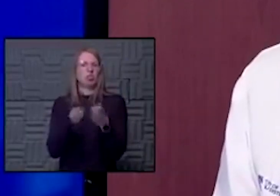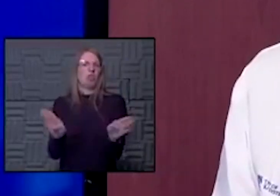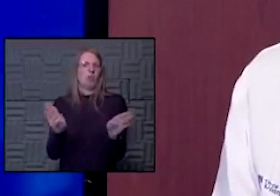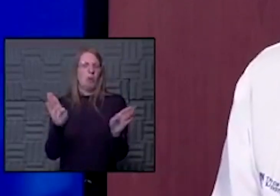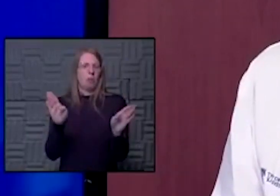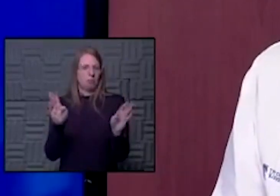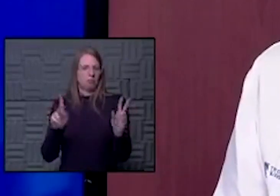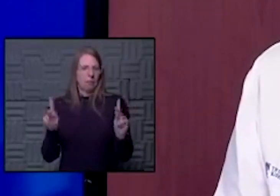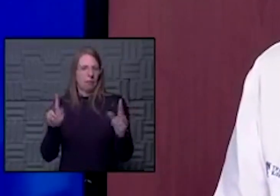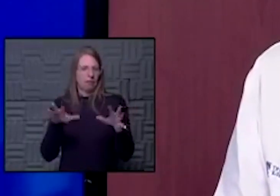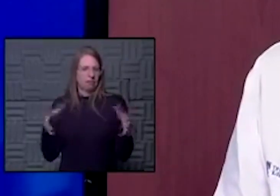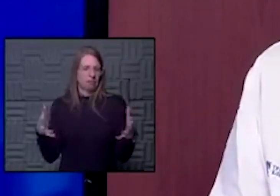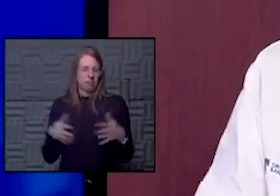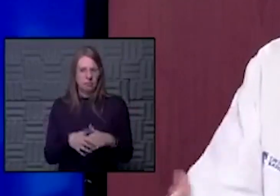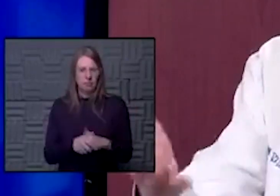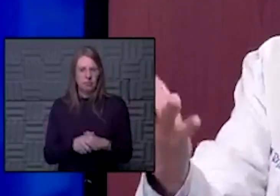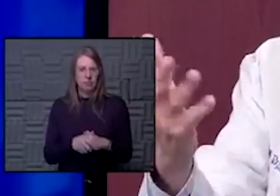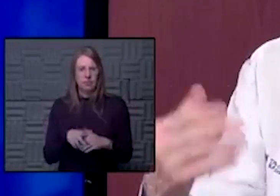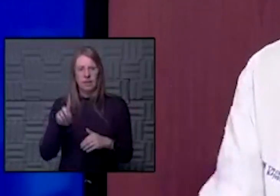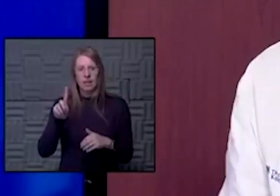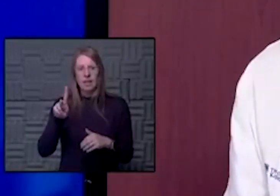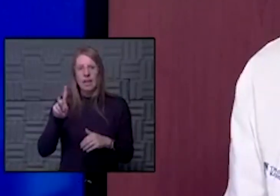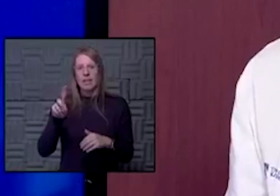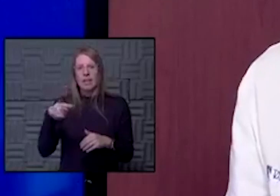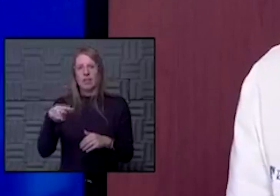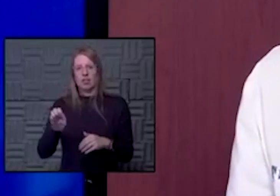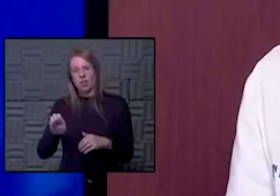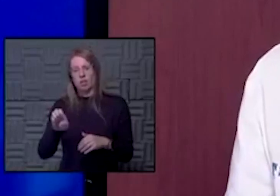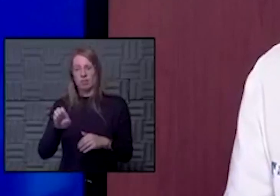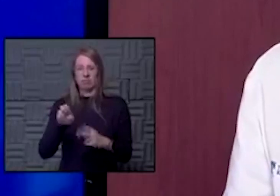that, David? I know you've been on some calls with KDHE as well. is Bob Mosher?